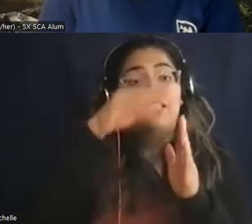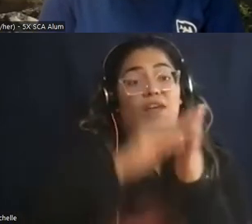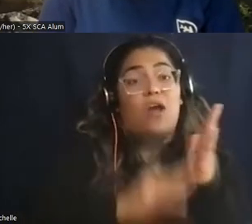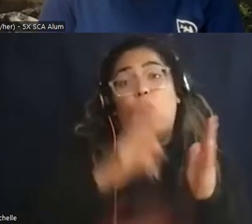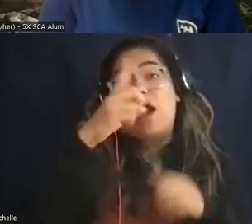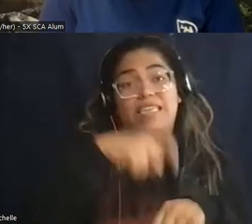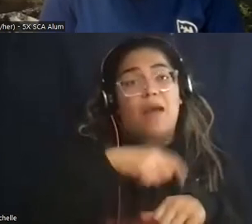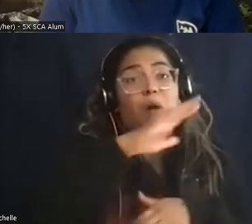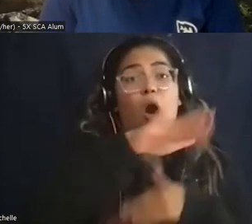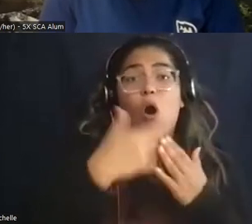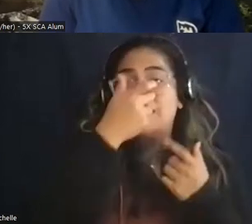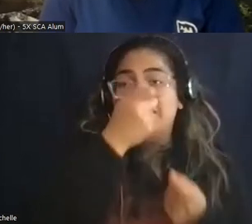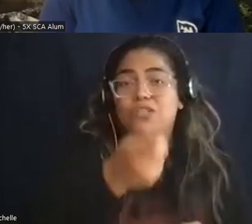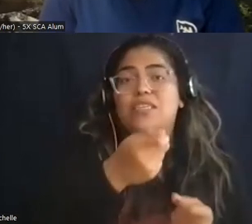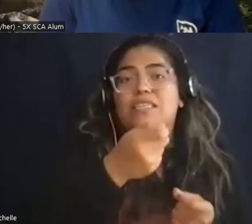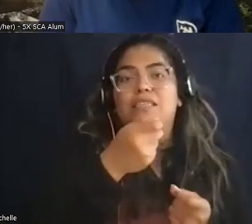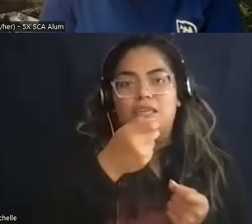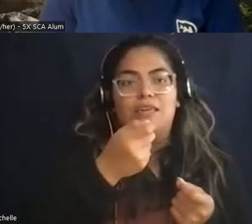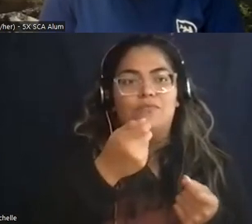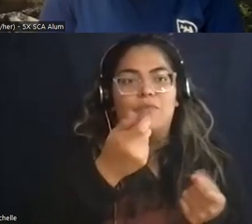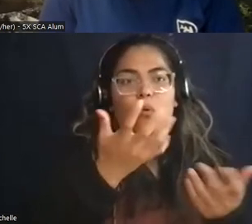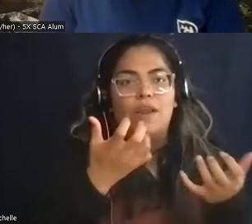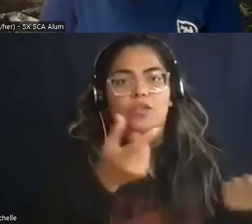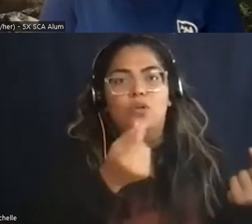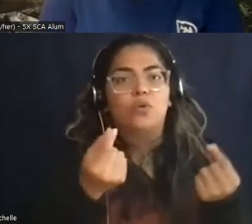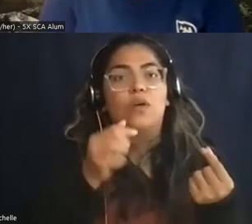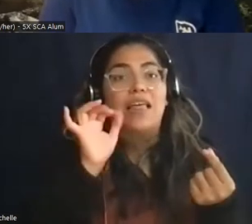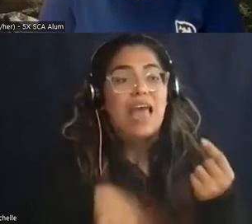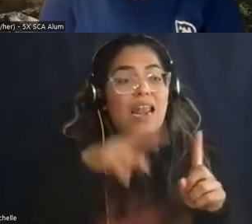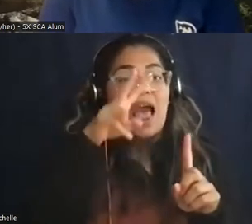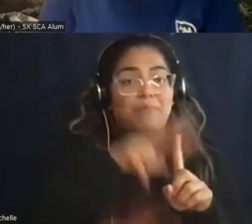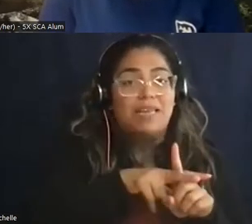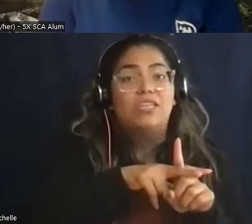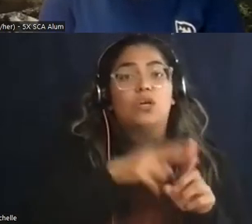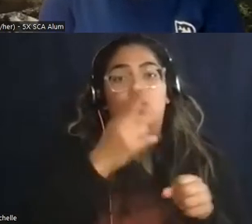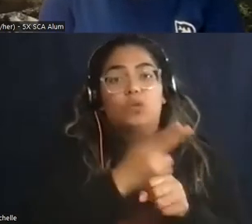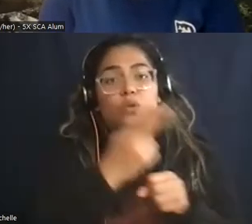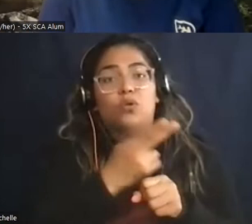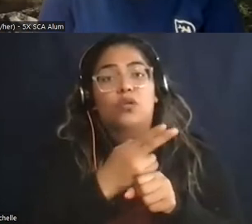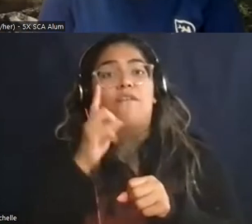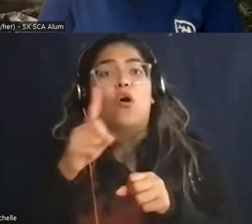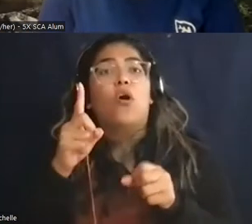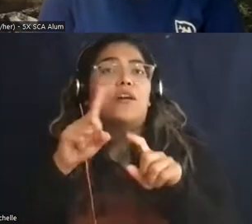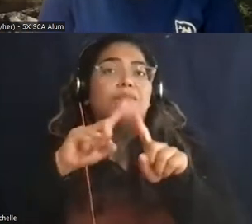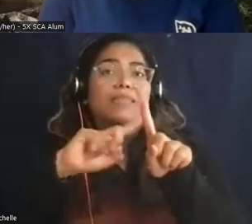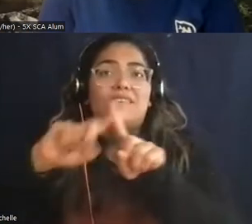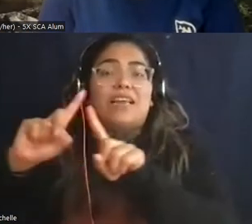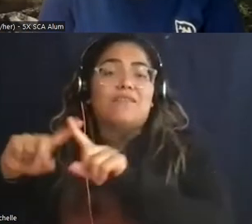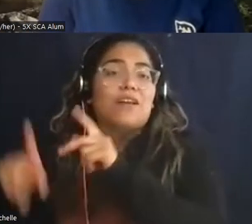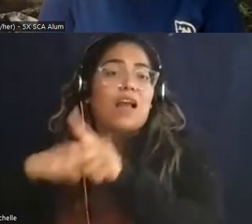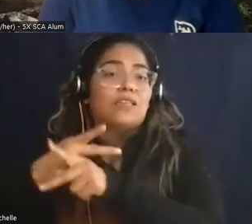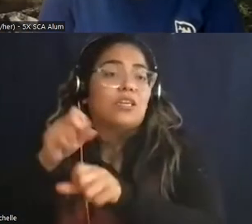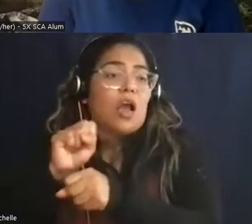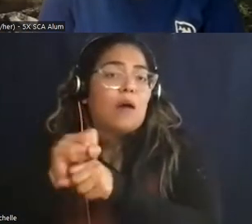the things that you are um interested in doing and then you can use that application um for multiple different job postings